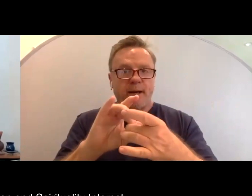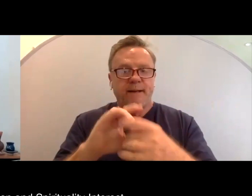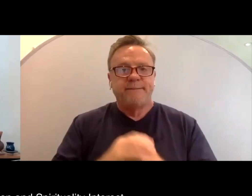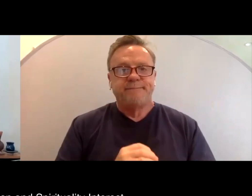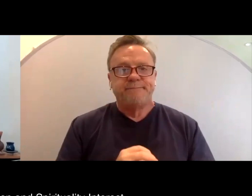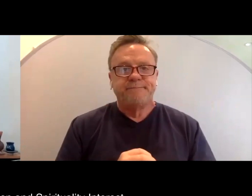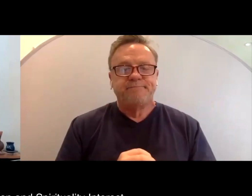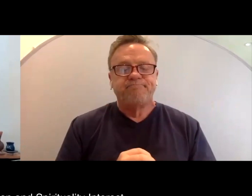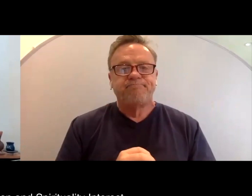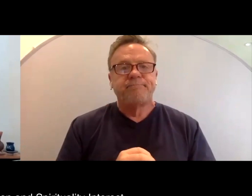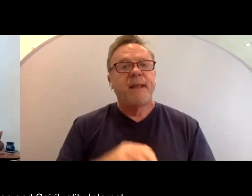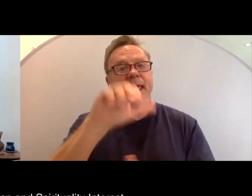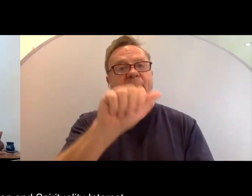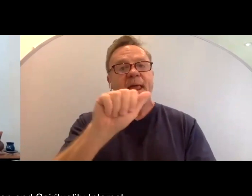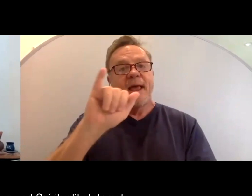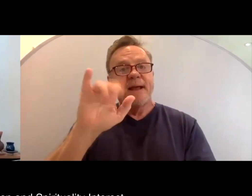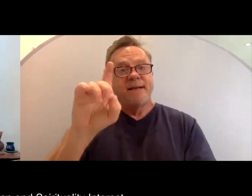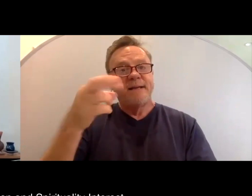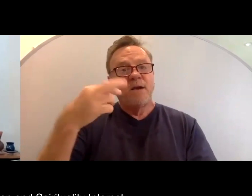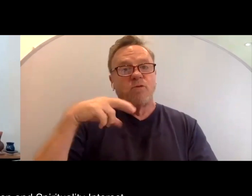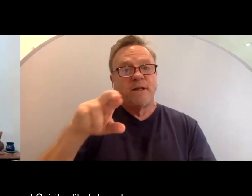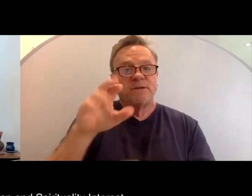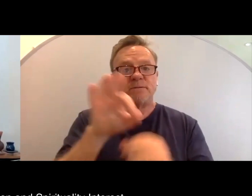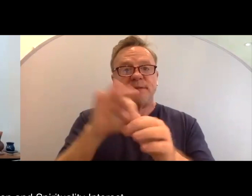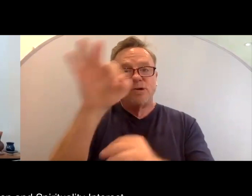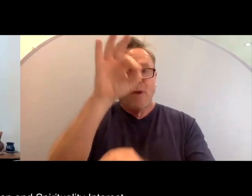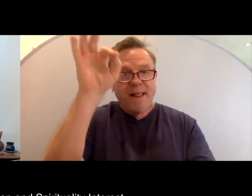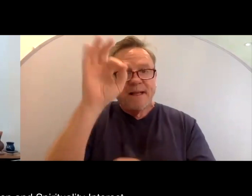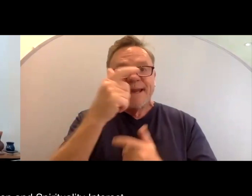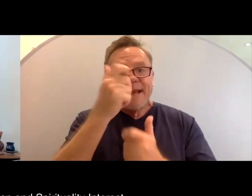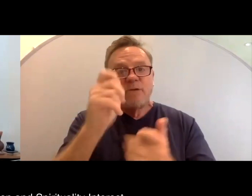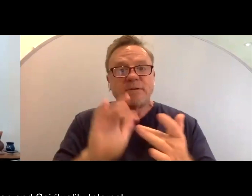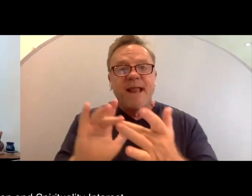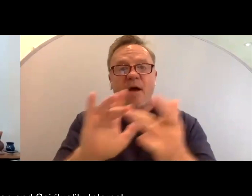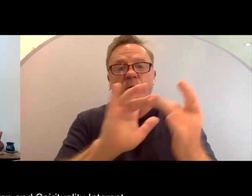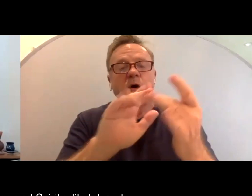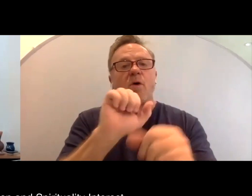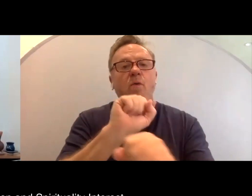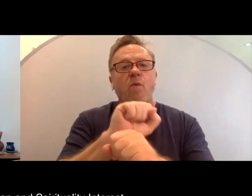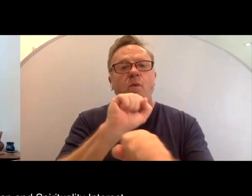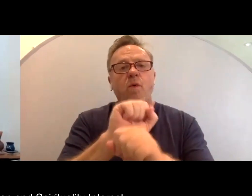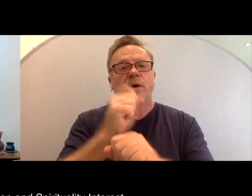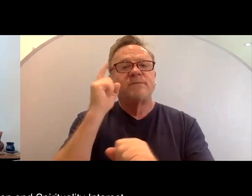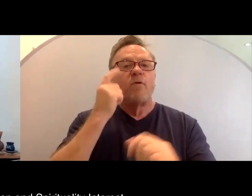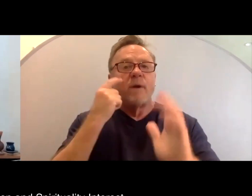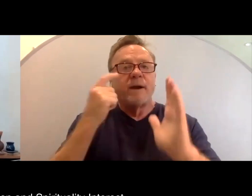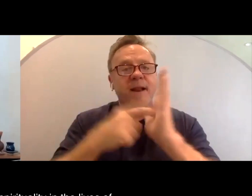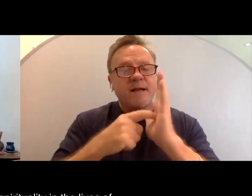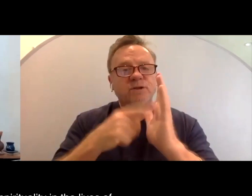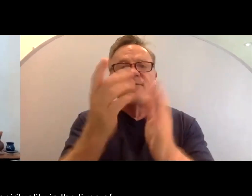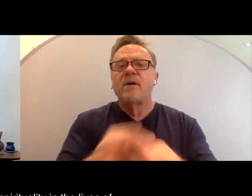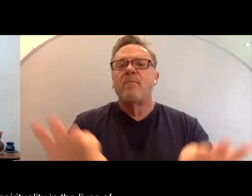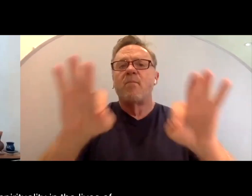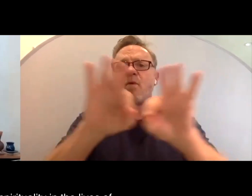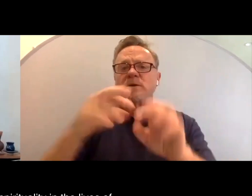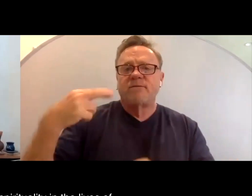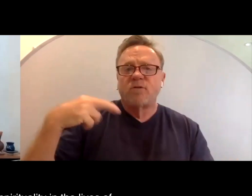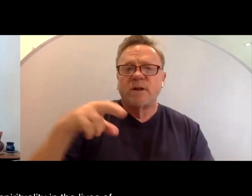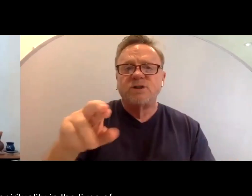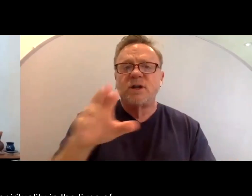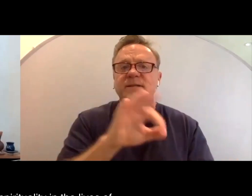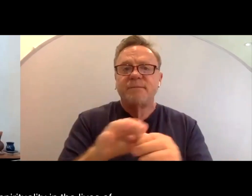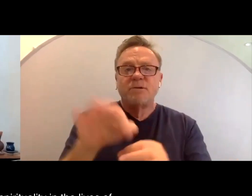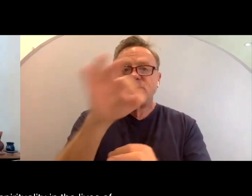The AAIDD Religion and Spirituality Interest Network works for recognition of the importance of religion and